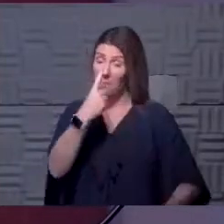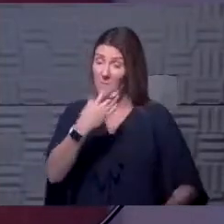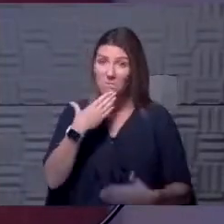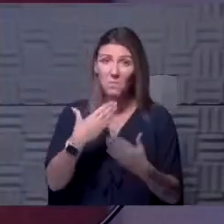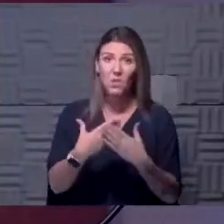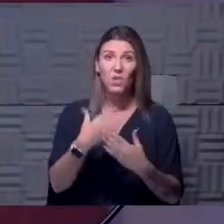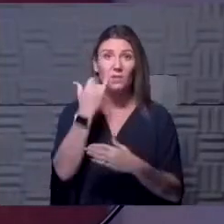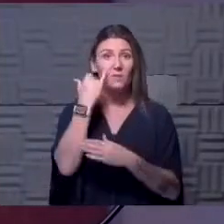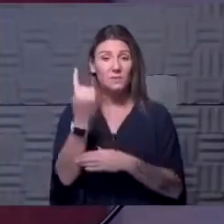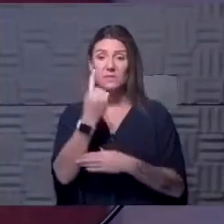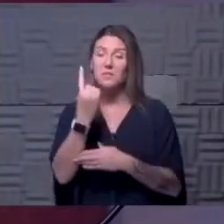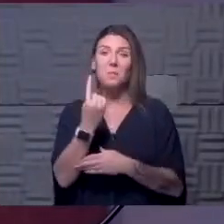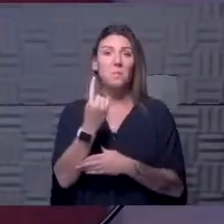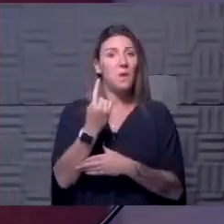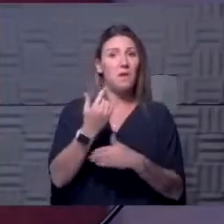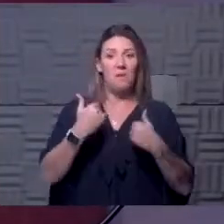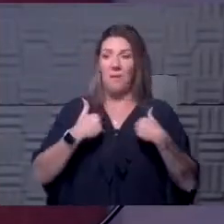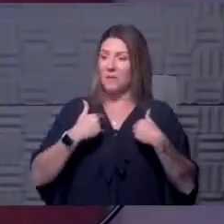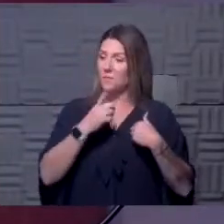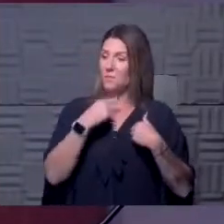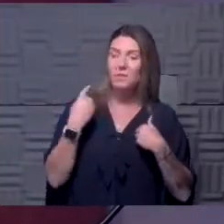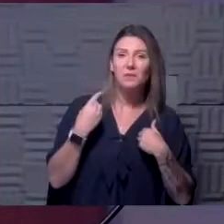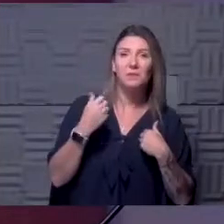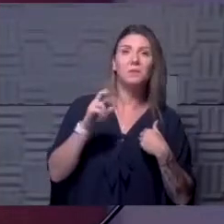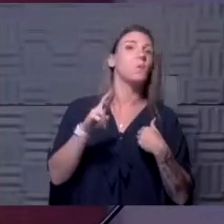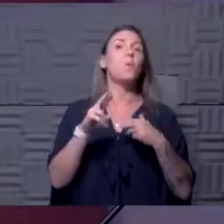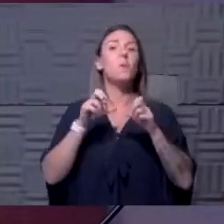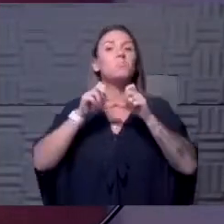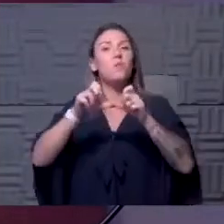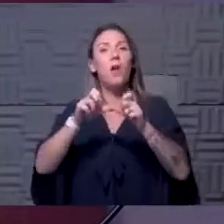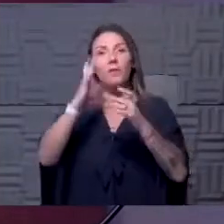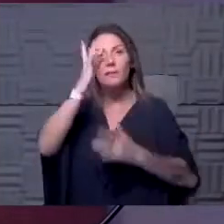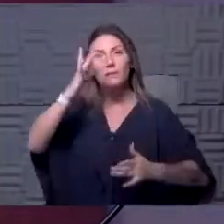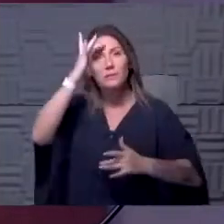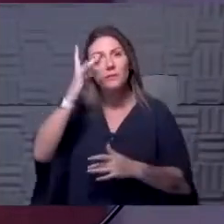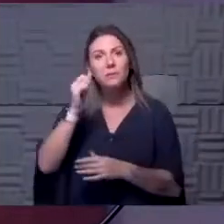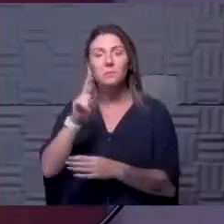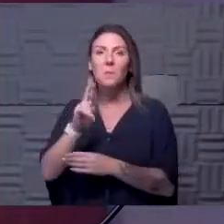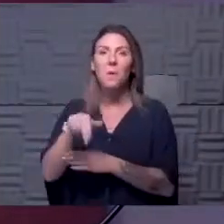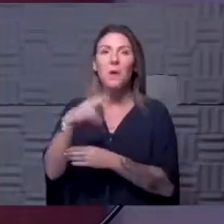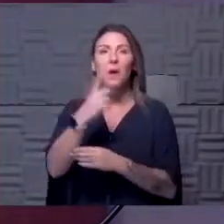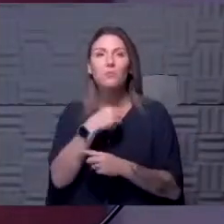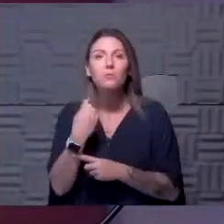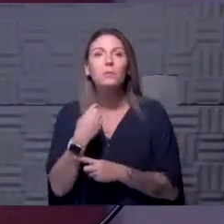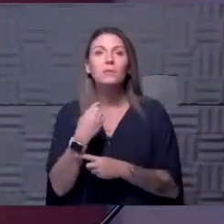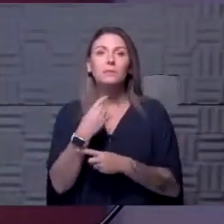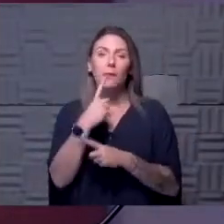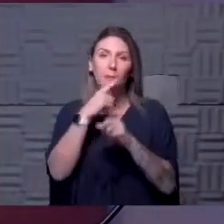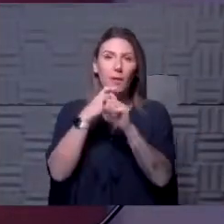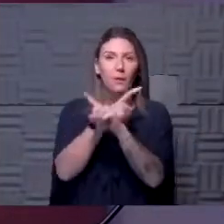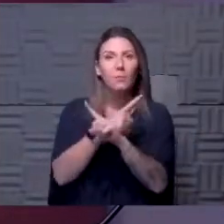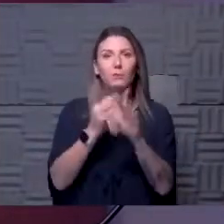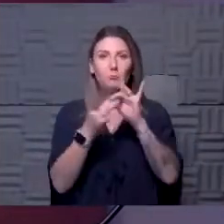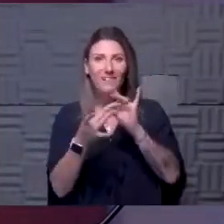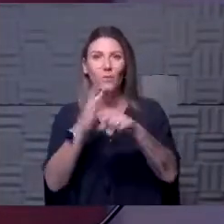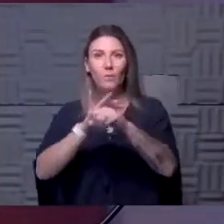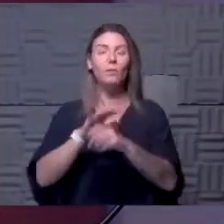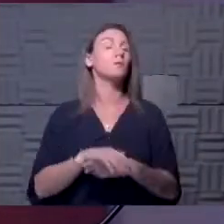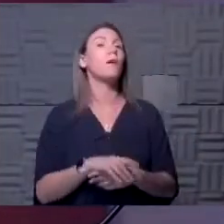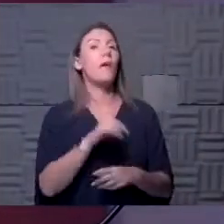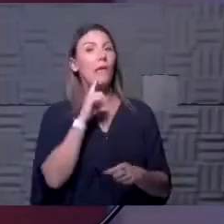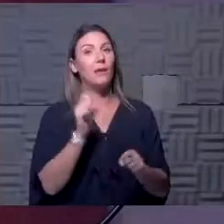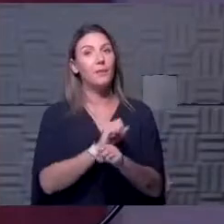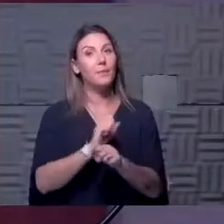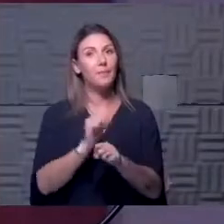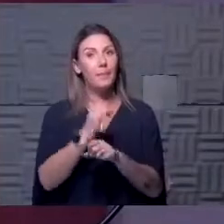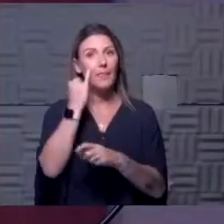in your life who's at risk, has chronic disease, or is at high risk of complications from COVID infection. Yeah, absolutely. You know, especially